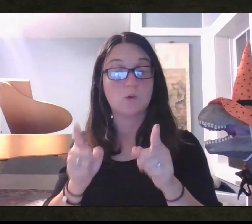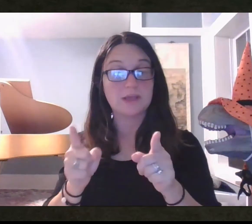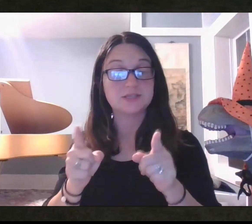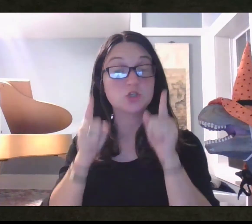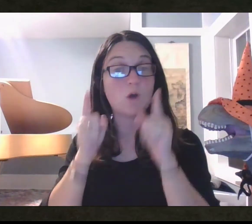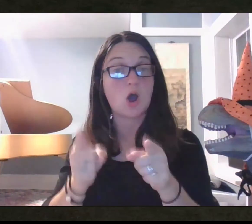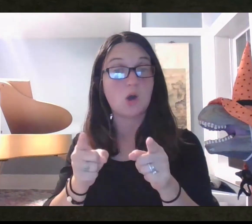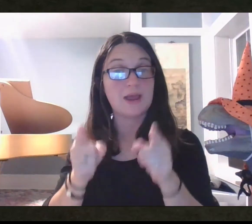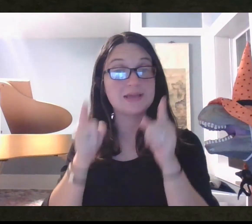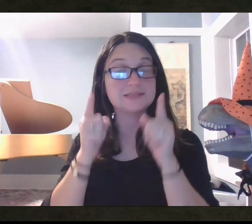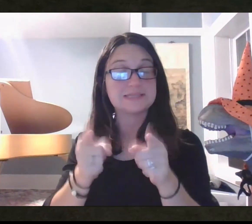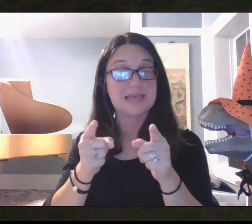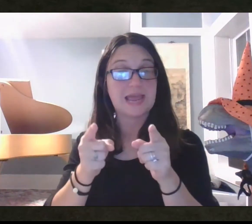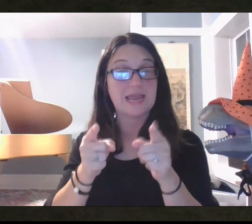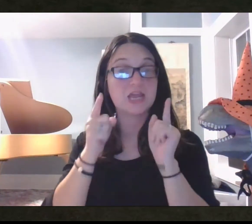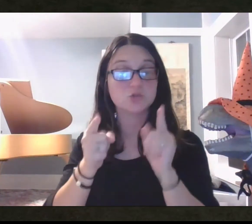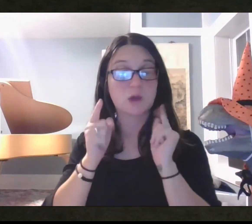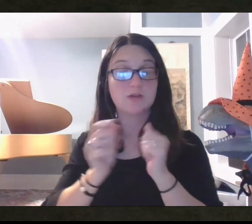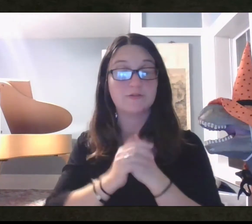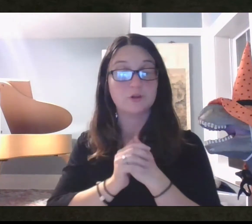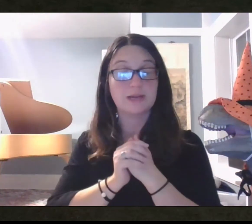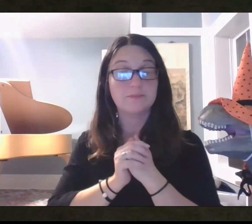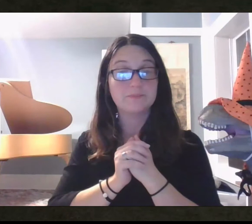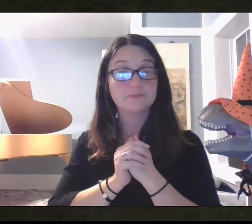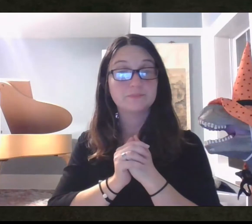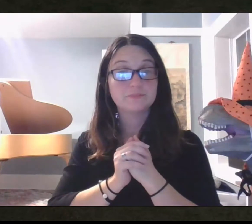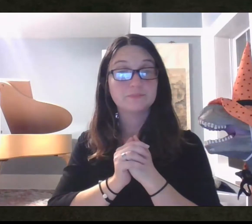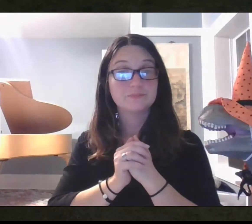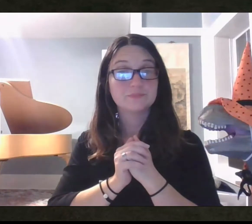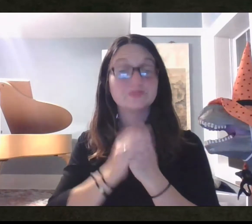healthy choice to always stay drug-free.